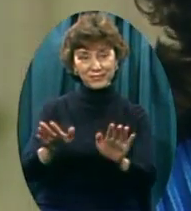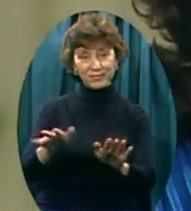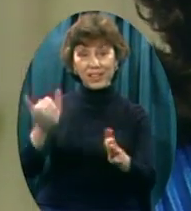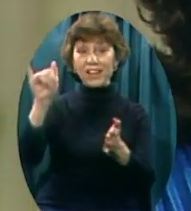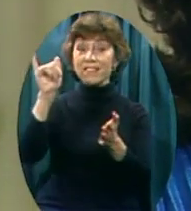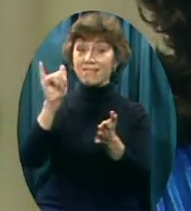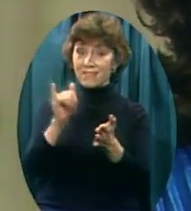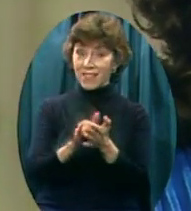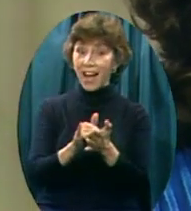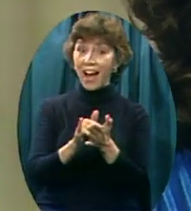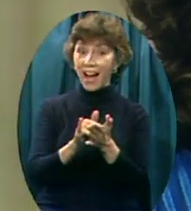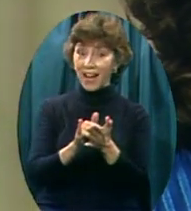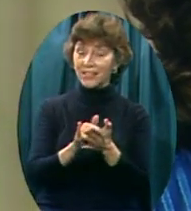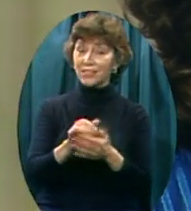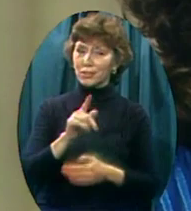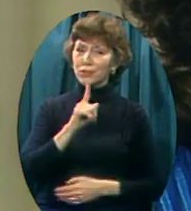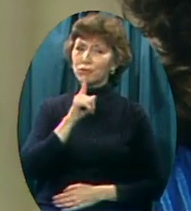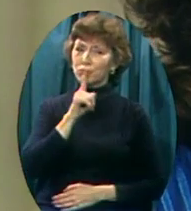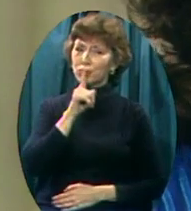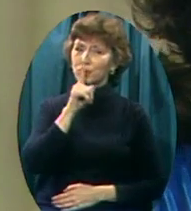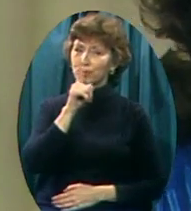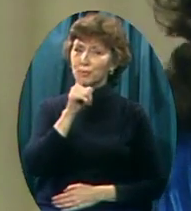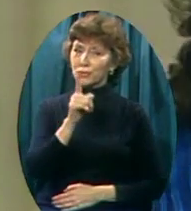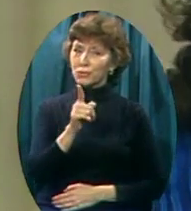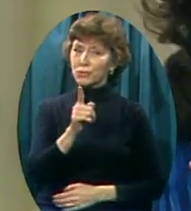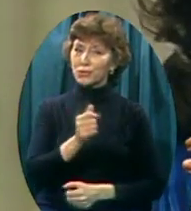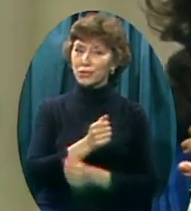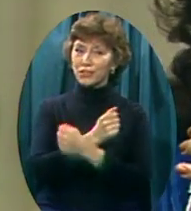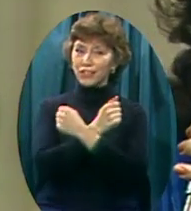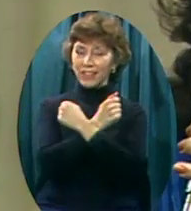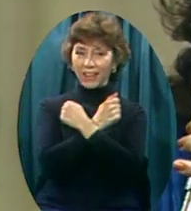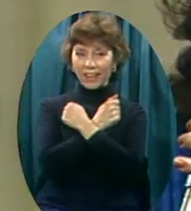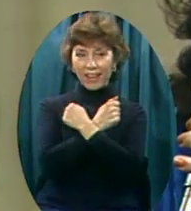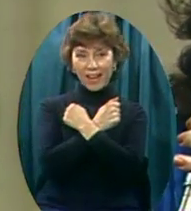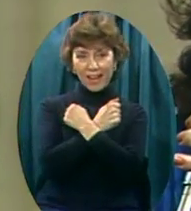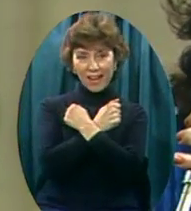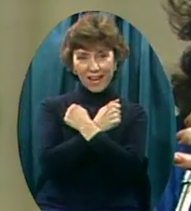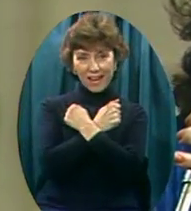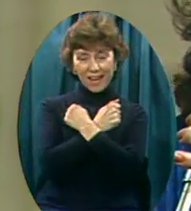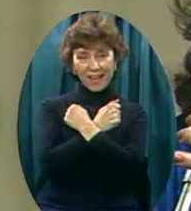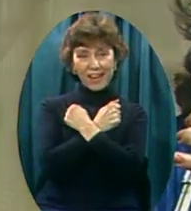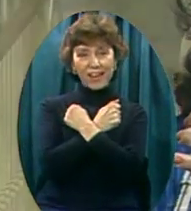If that isn't love